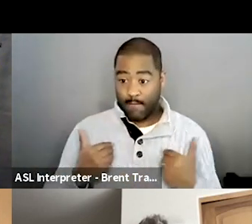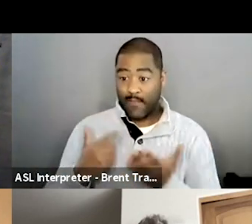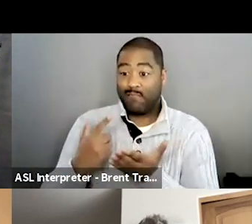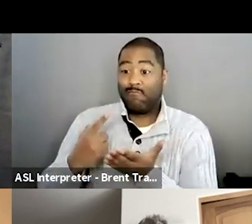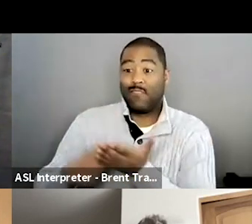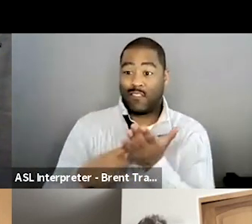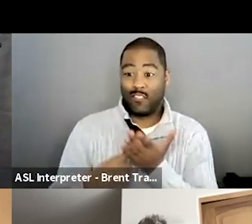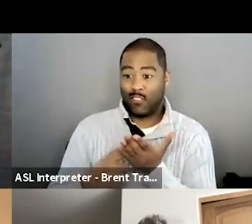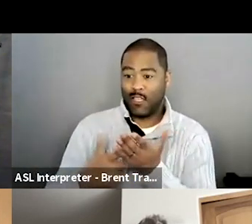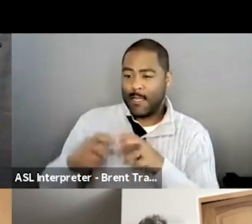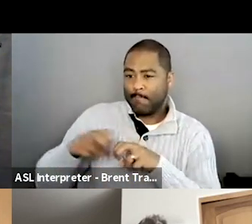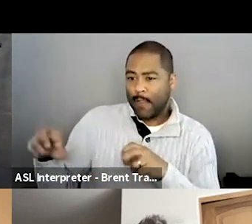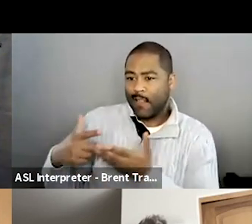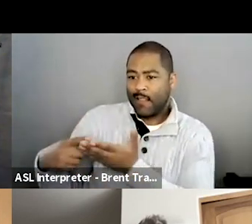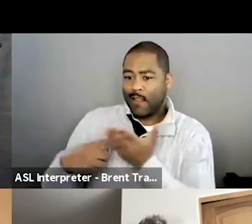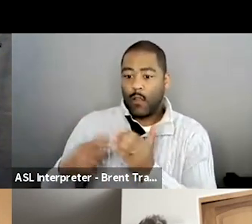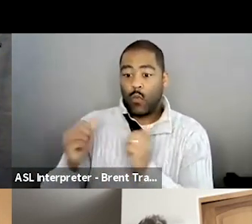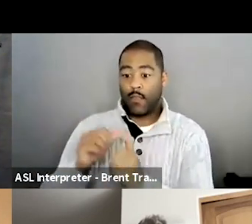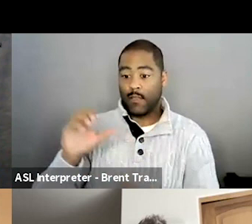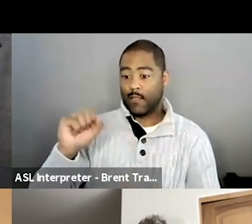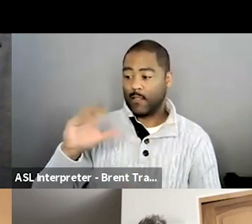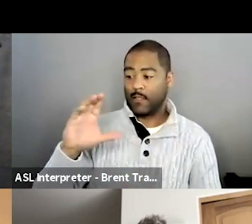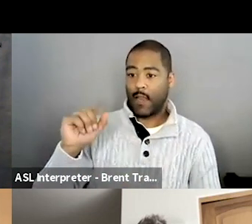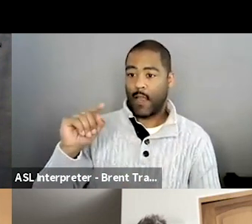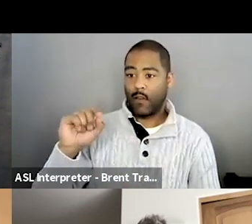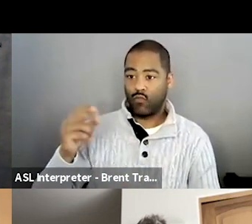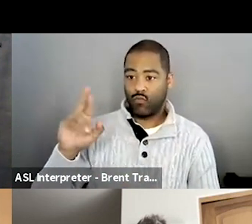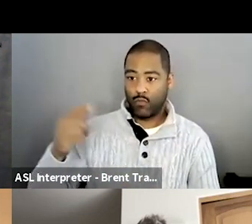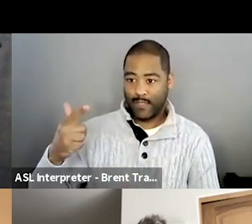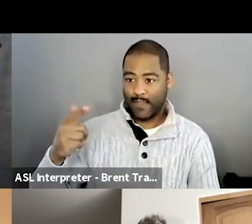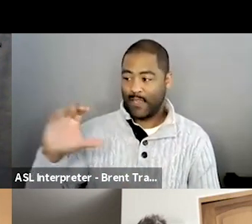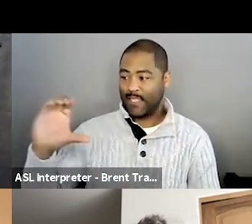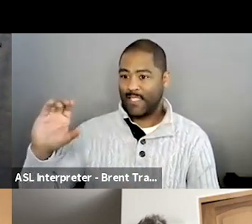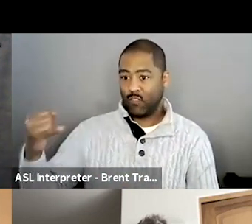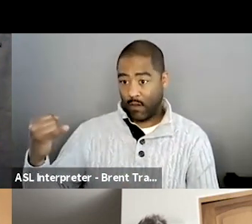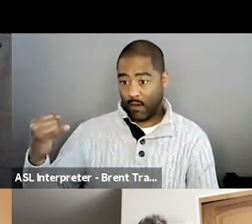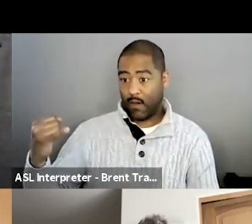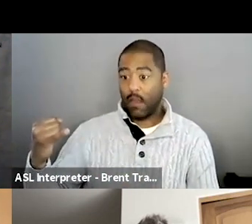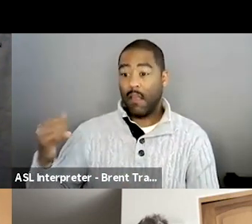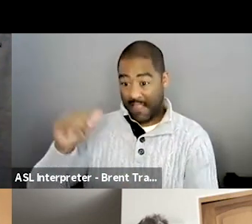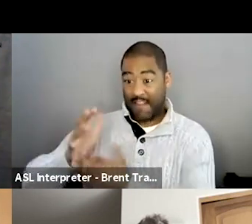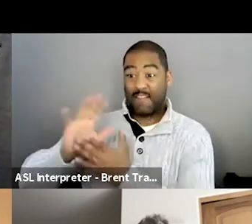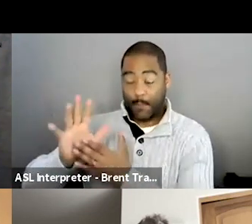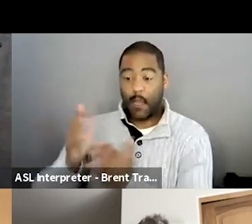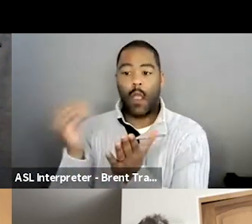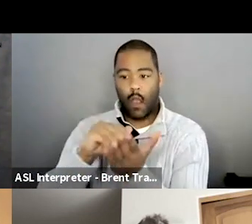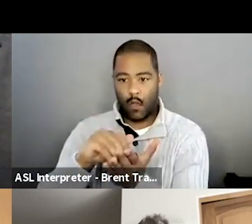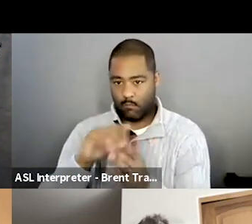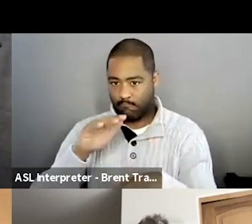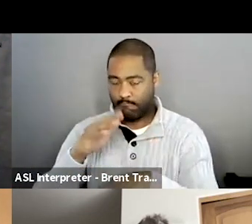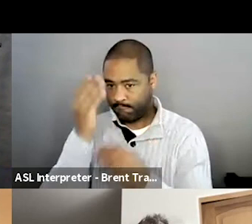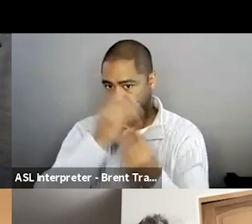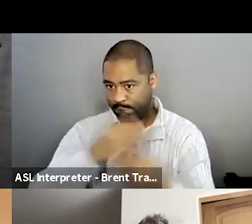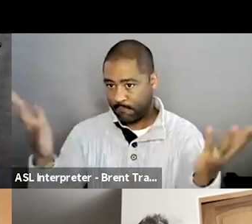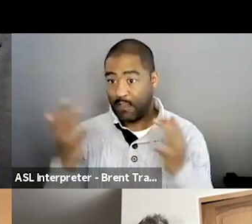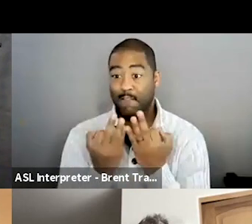And remember that you can watch Scattering CJ and all the festival films online for free through May 13th.